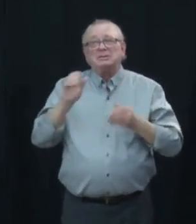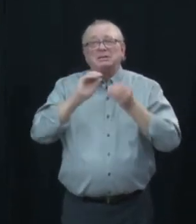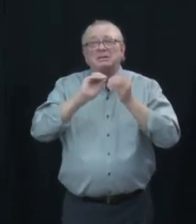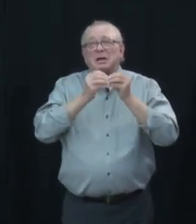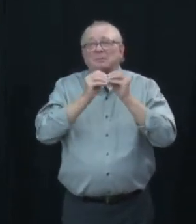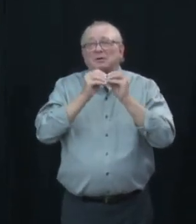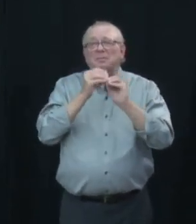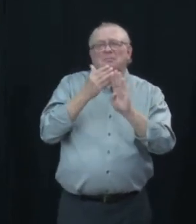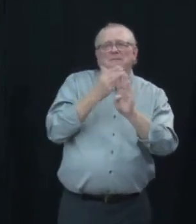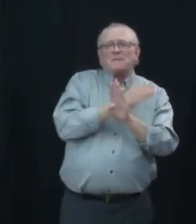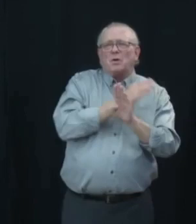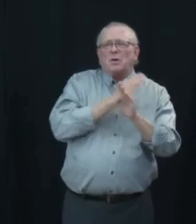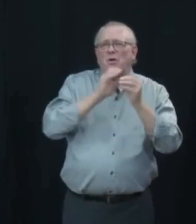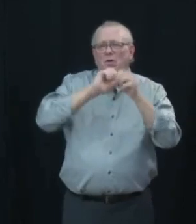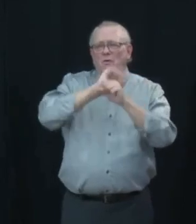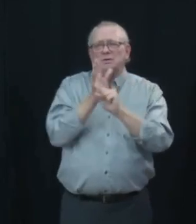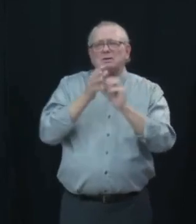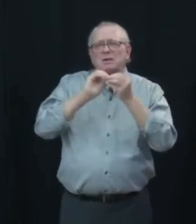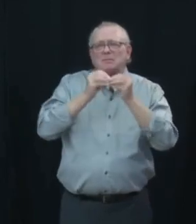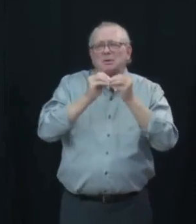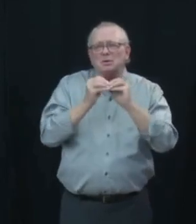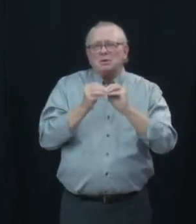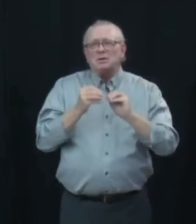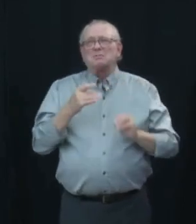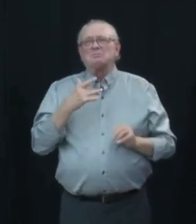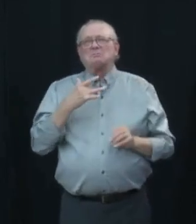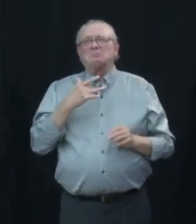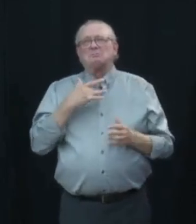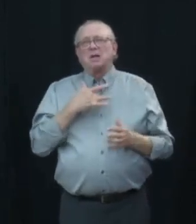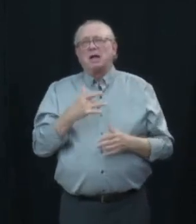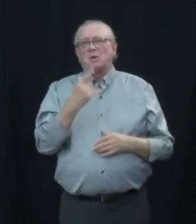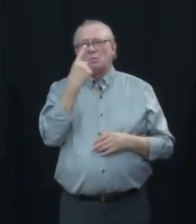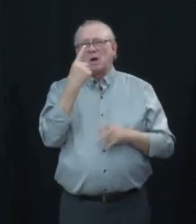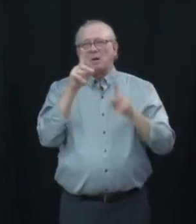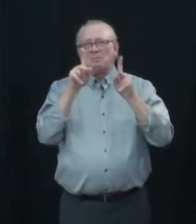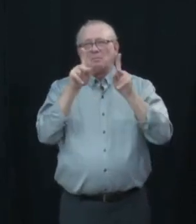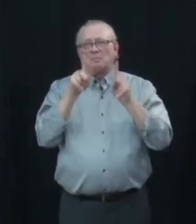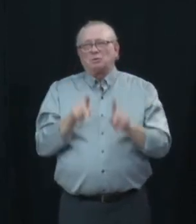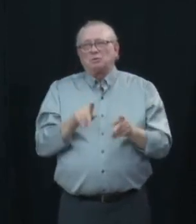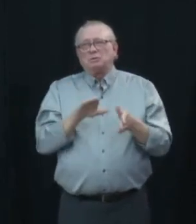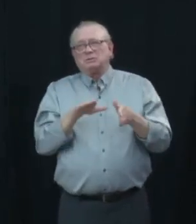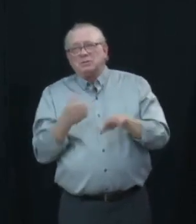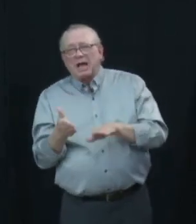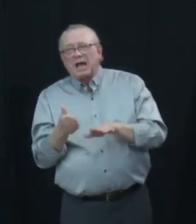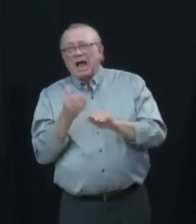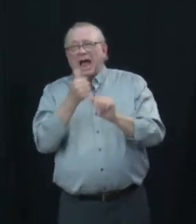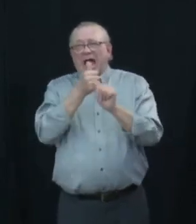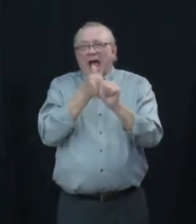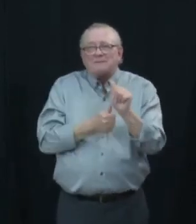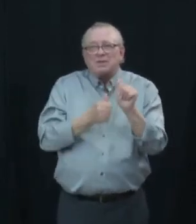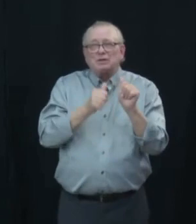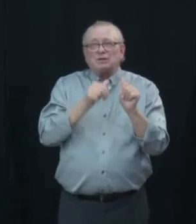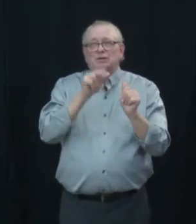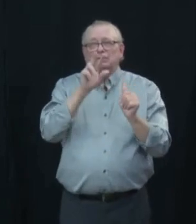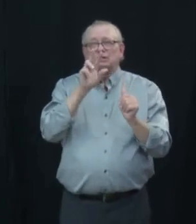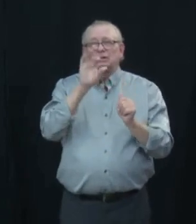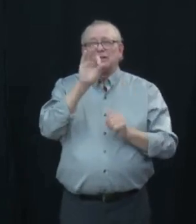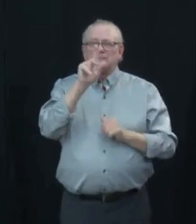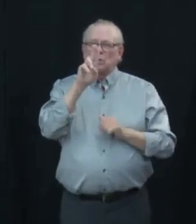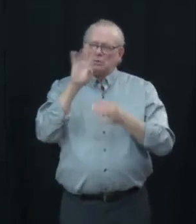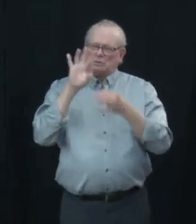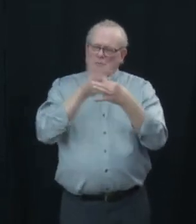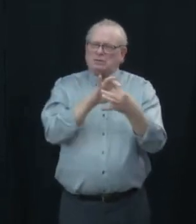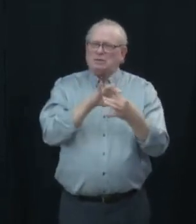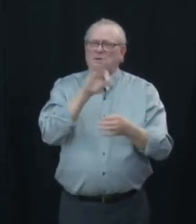day per two million people for influenza and rsv combined which would work out to about two to three